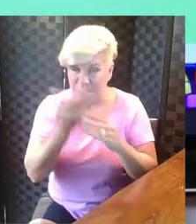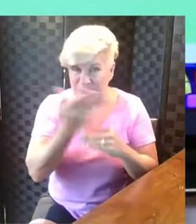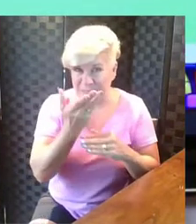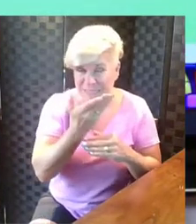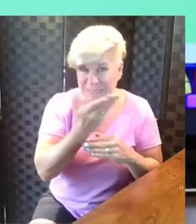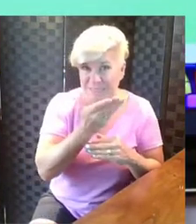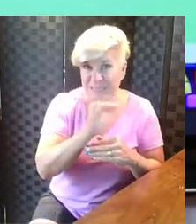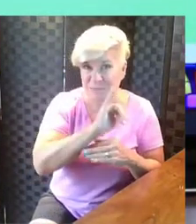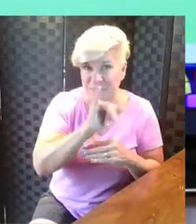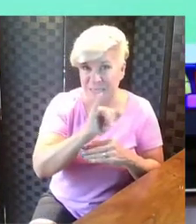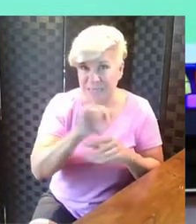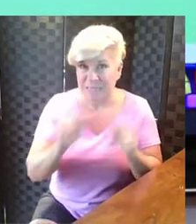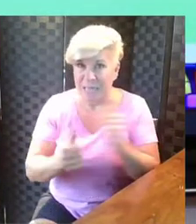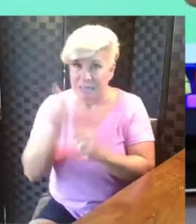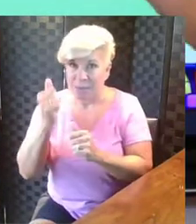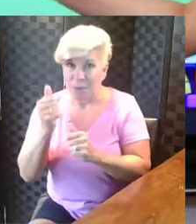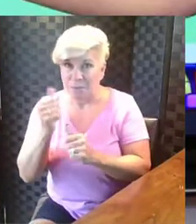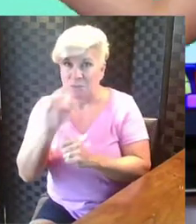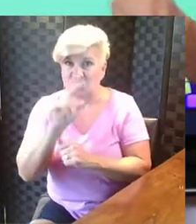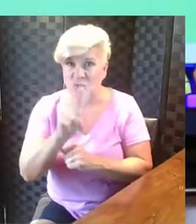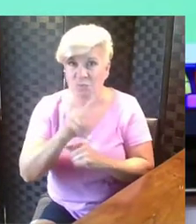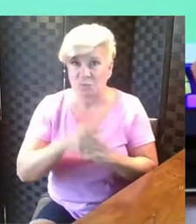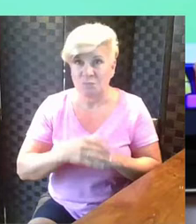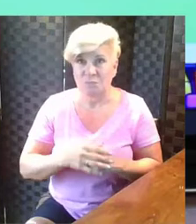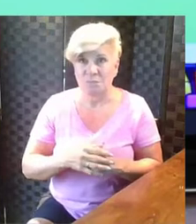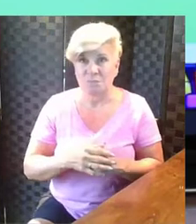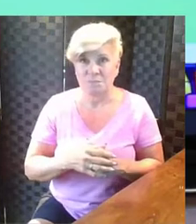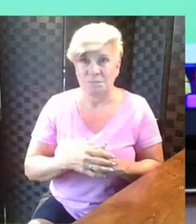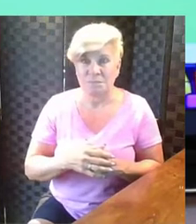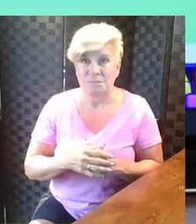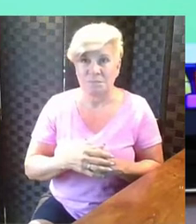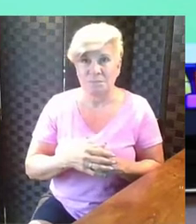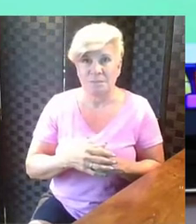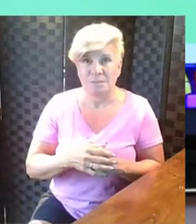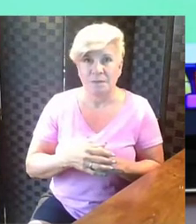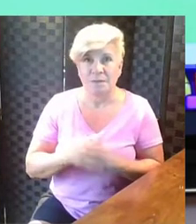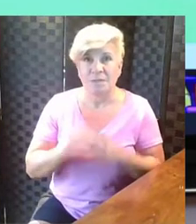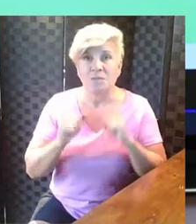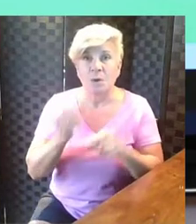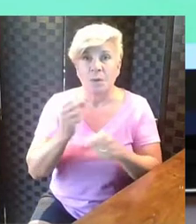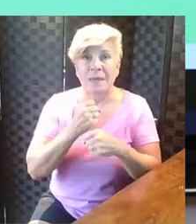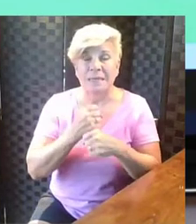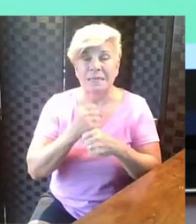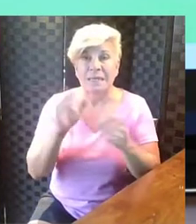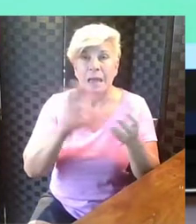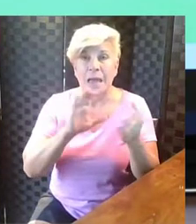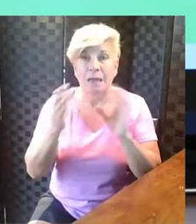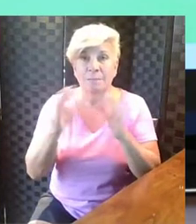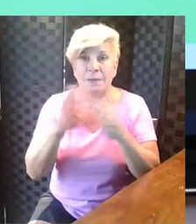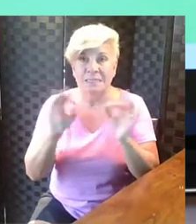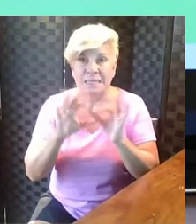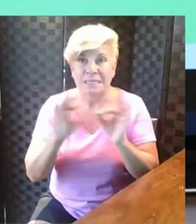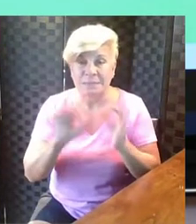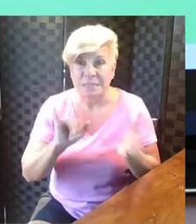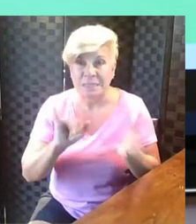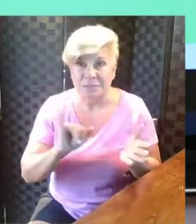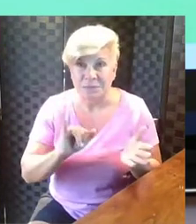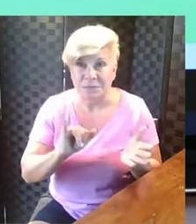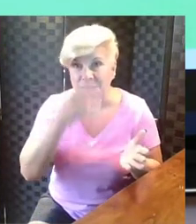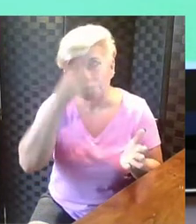that were the same, and the most is two. So we can make a comparison statement here to